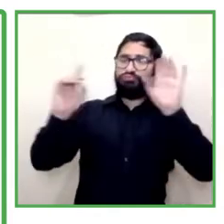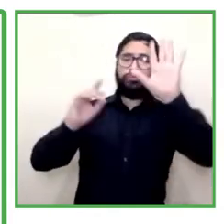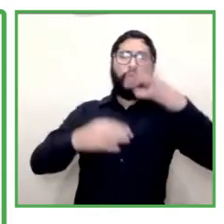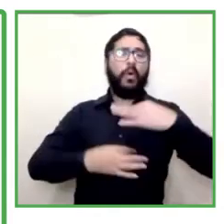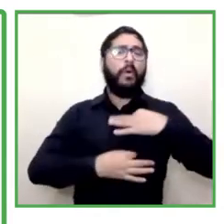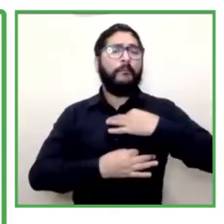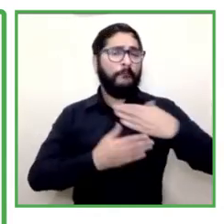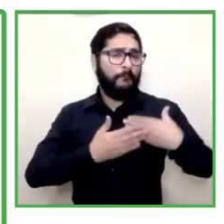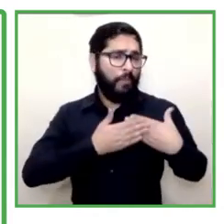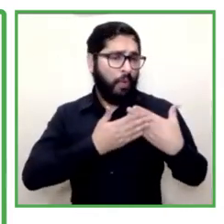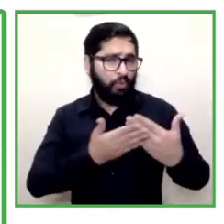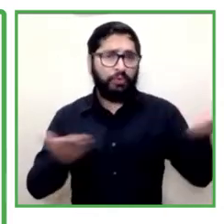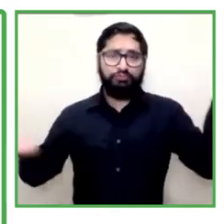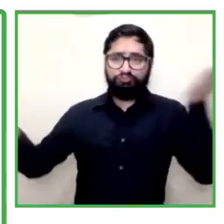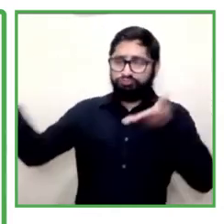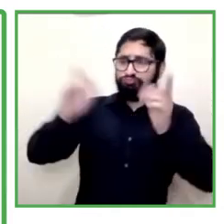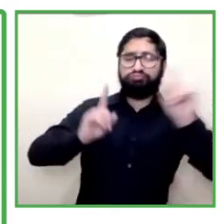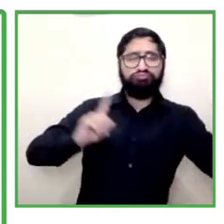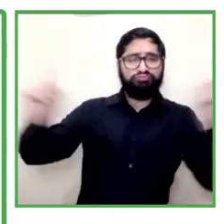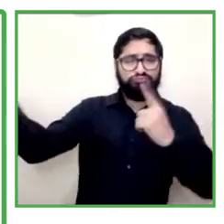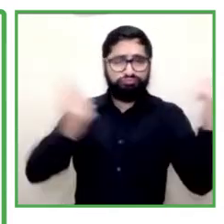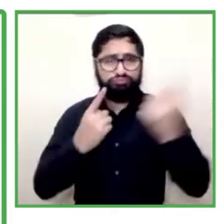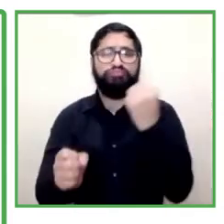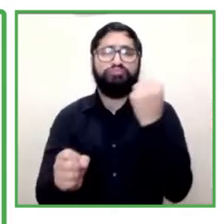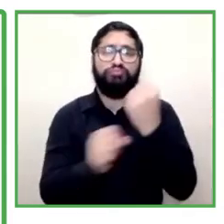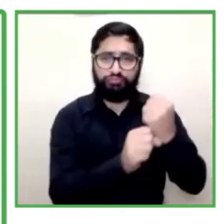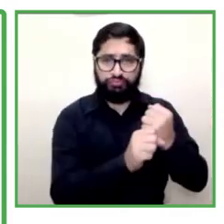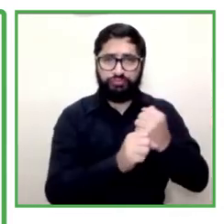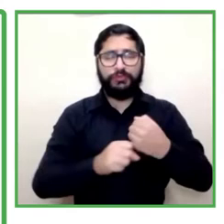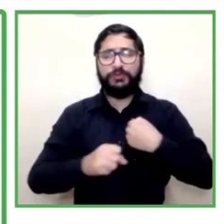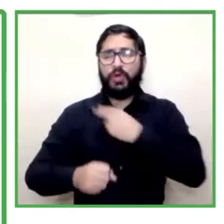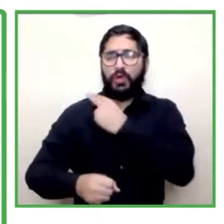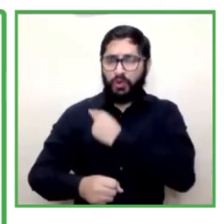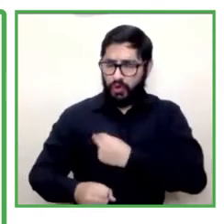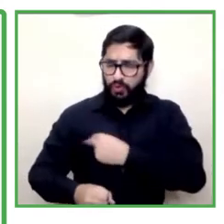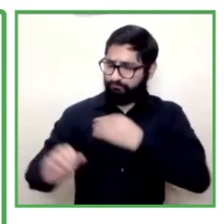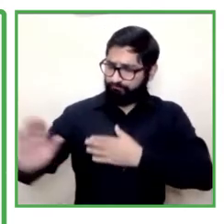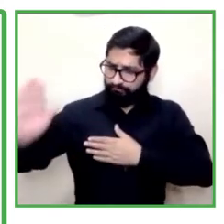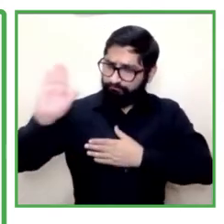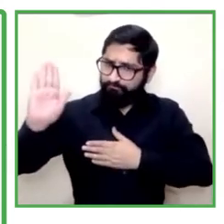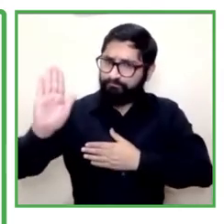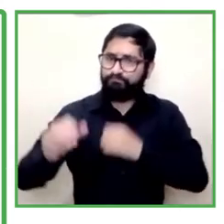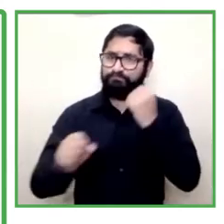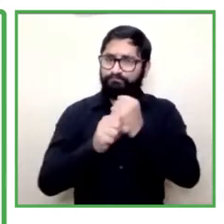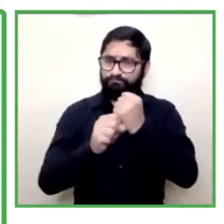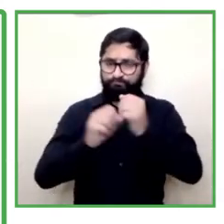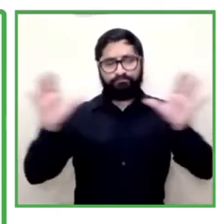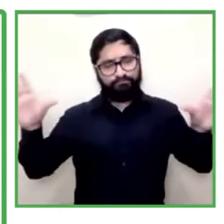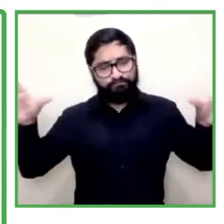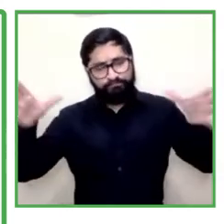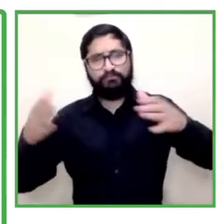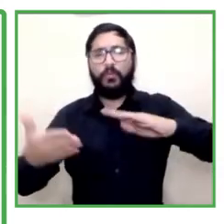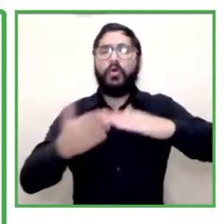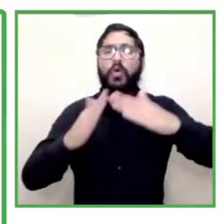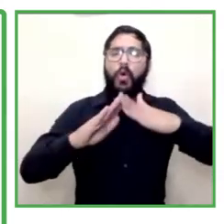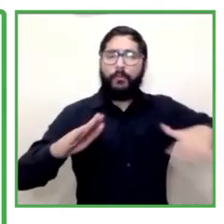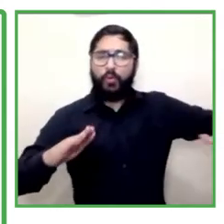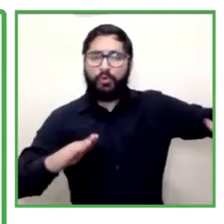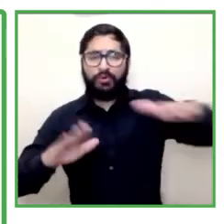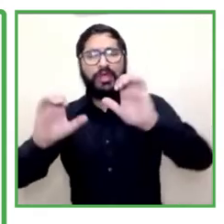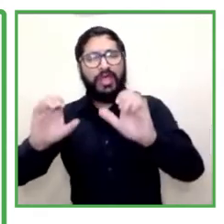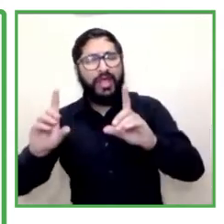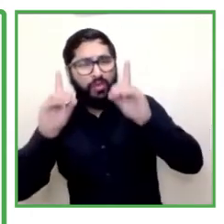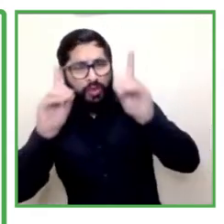with different levels of autonomy with different with independence with permanent